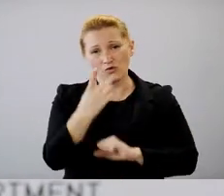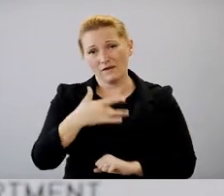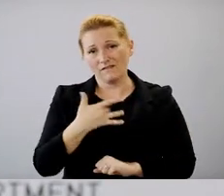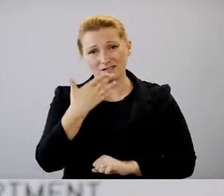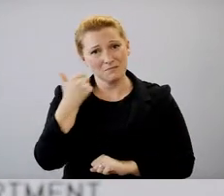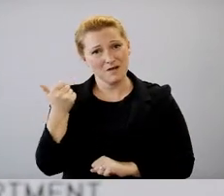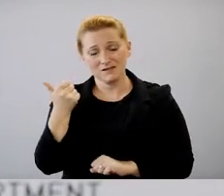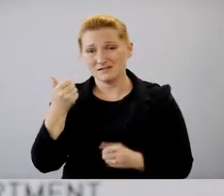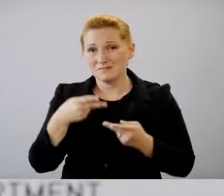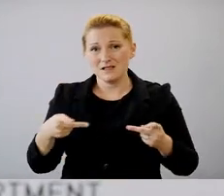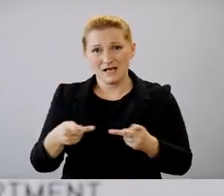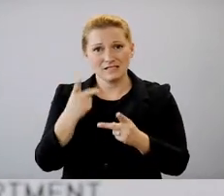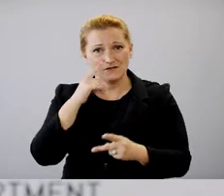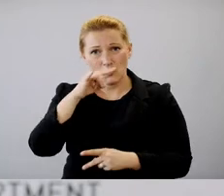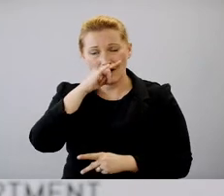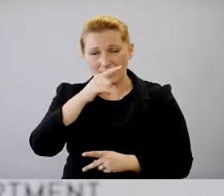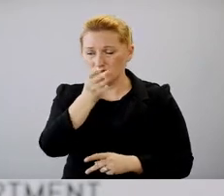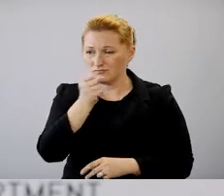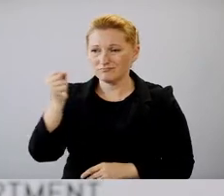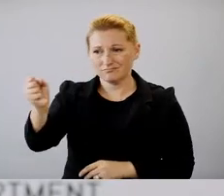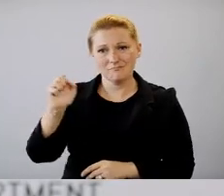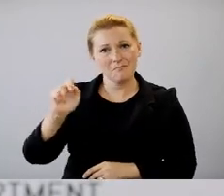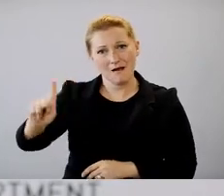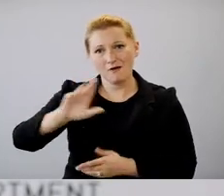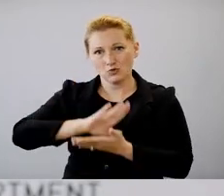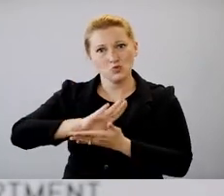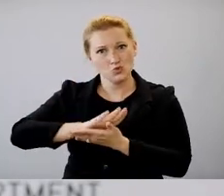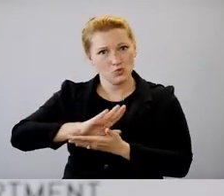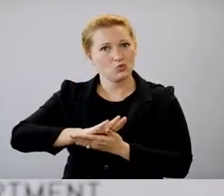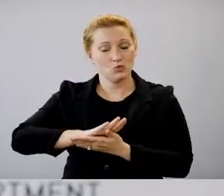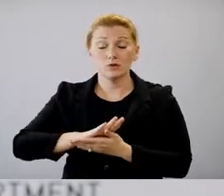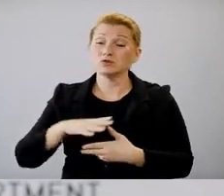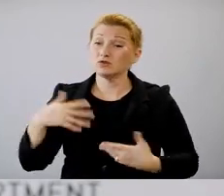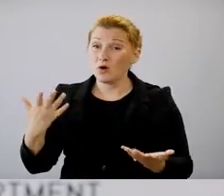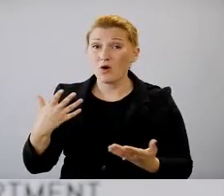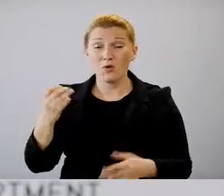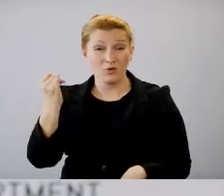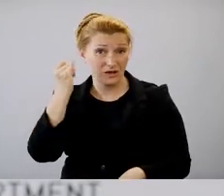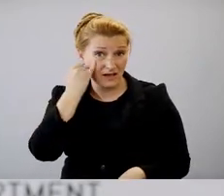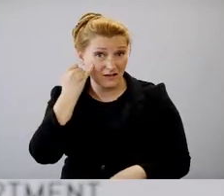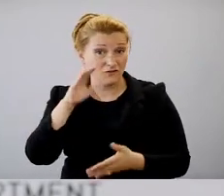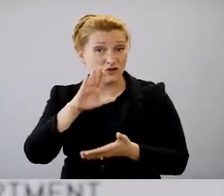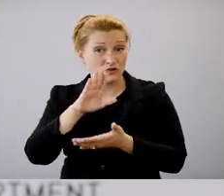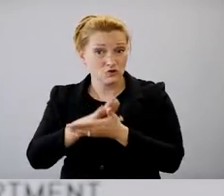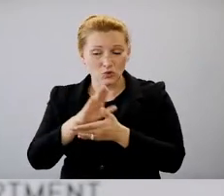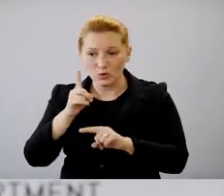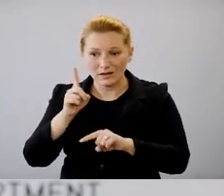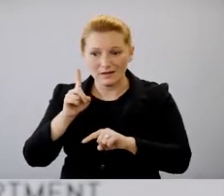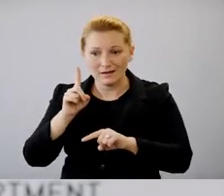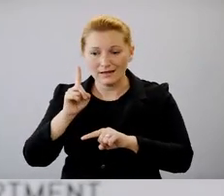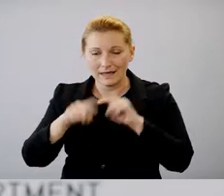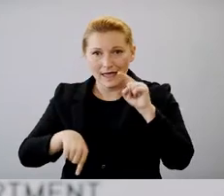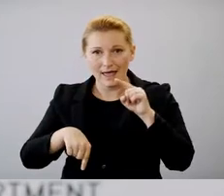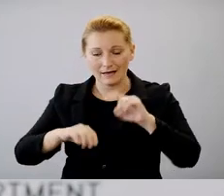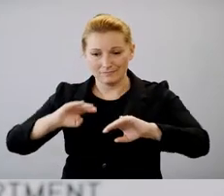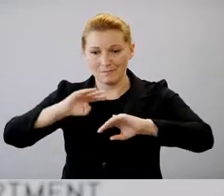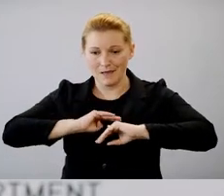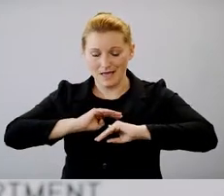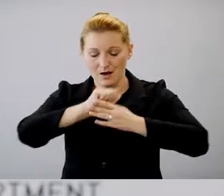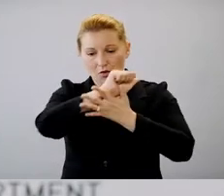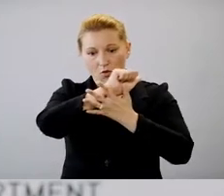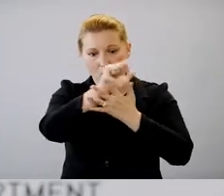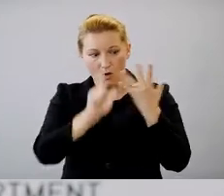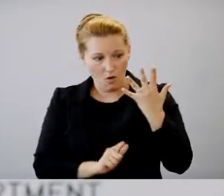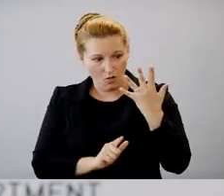best place for our students is in schools. So even if a school is unable to implement all of the mitigation